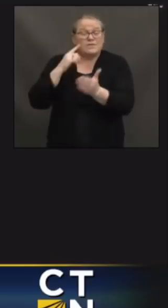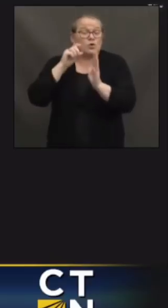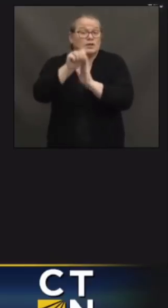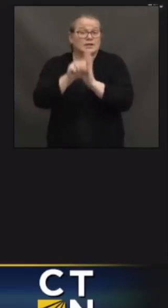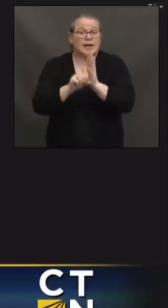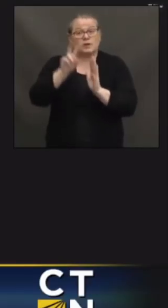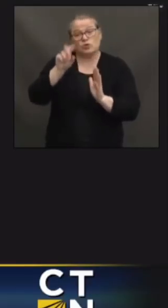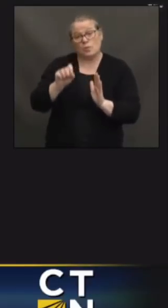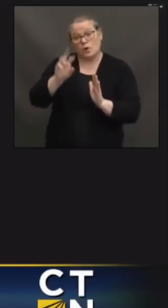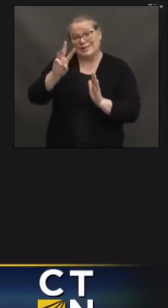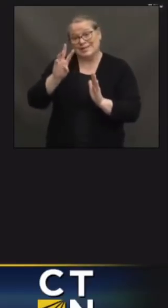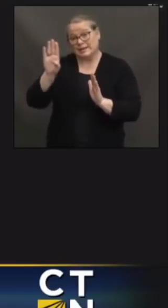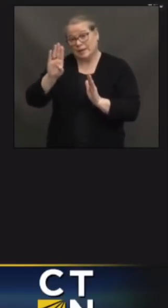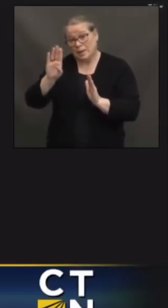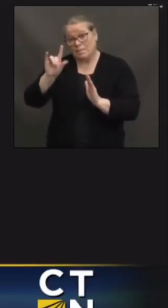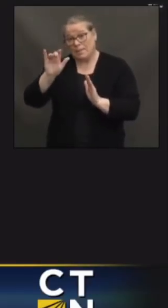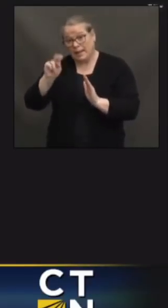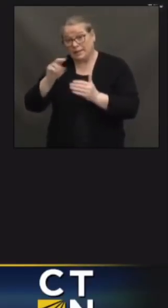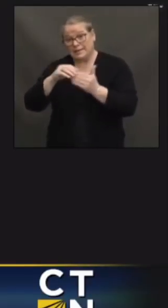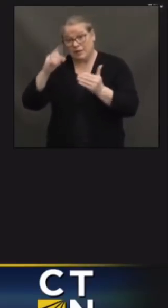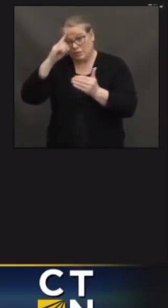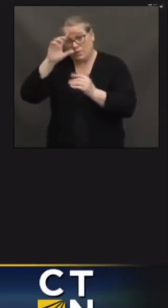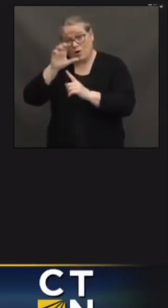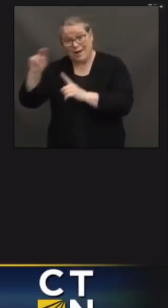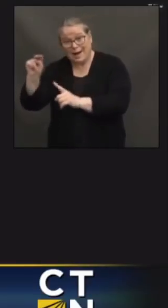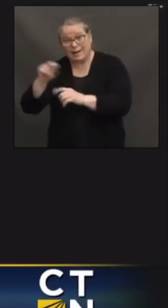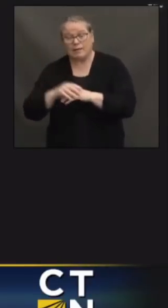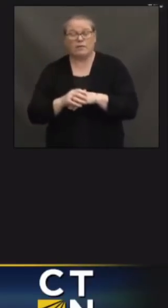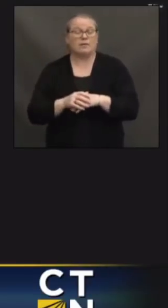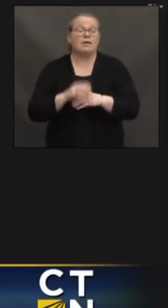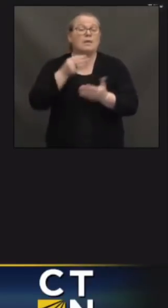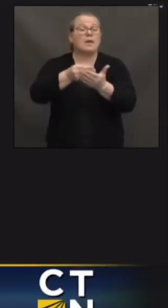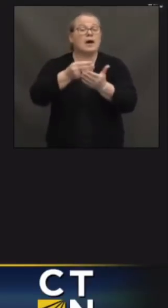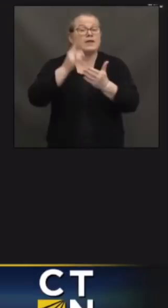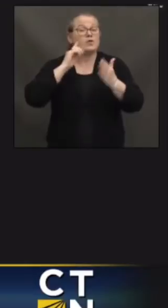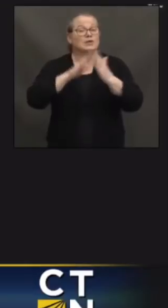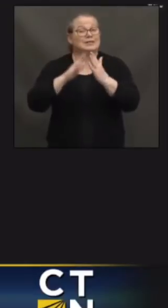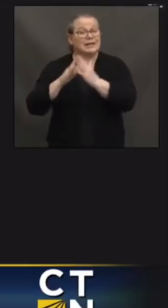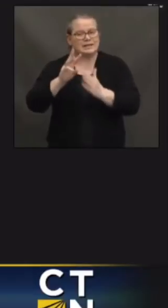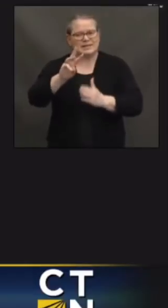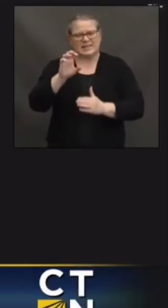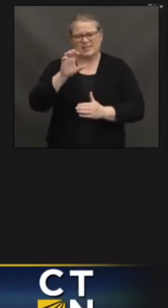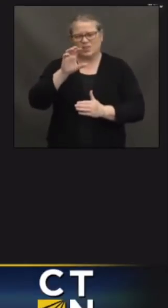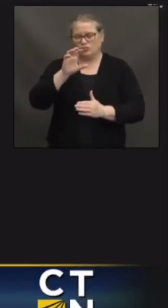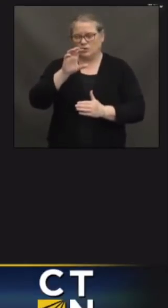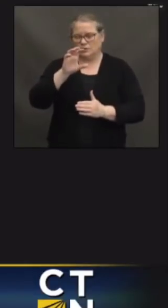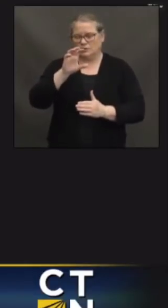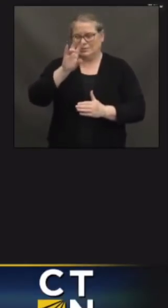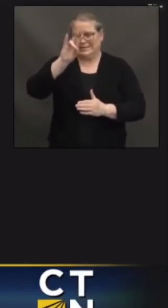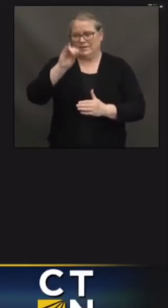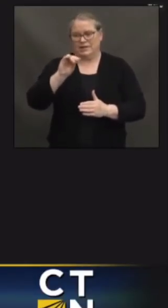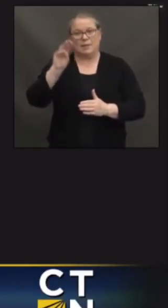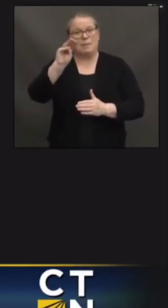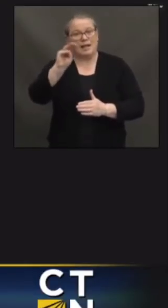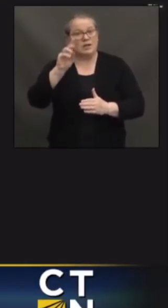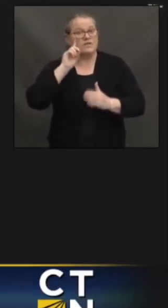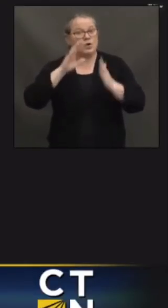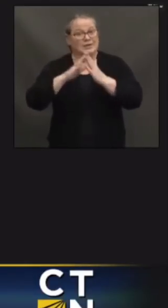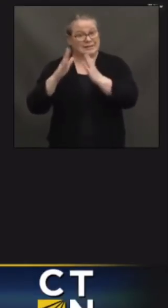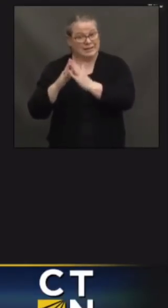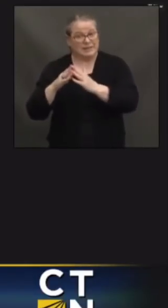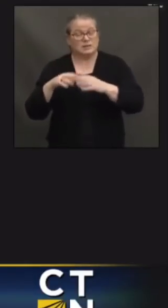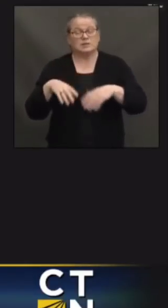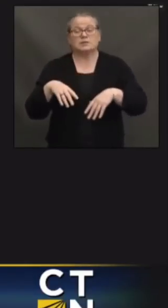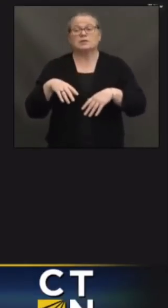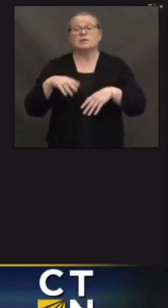Connecticut, the money going to cities, $676 million under this package, or the money going directly